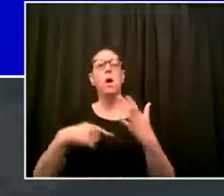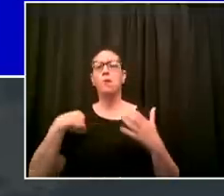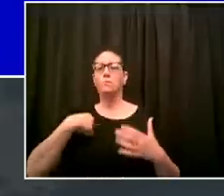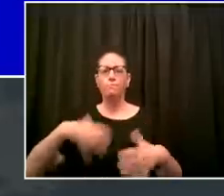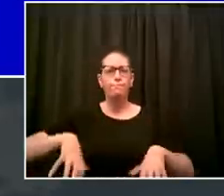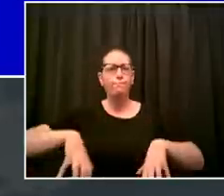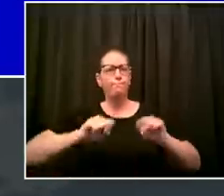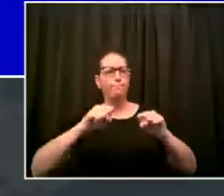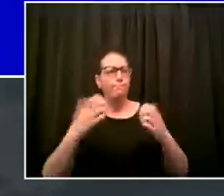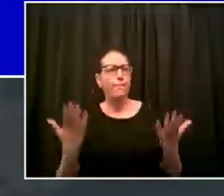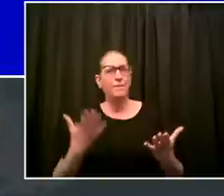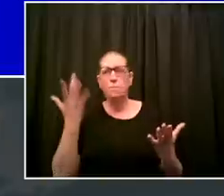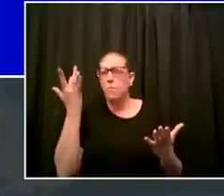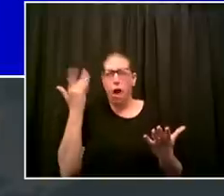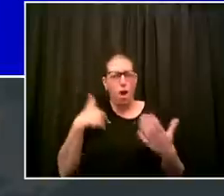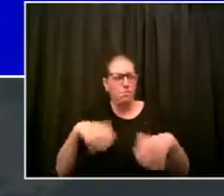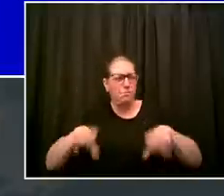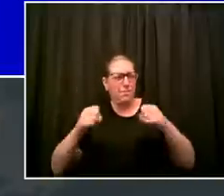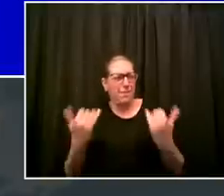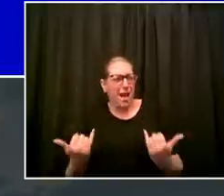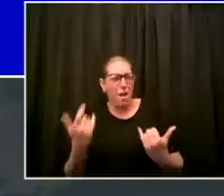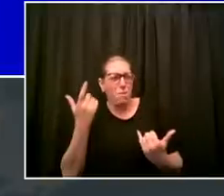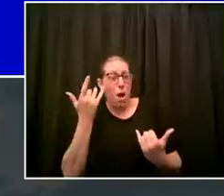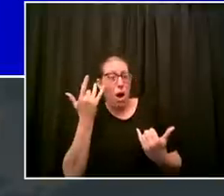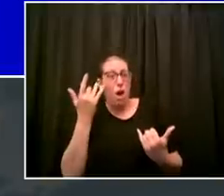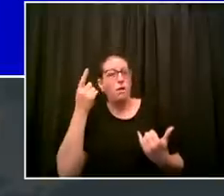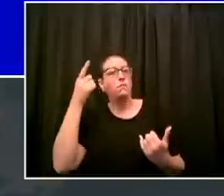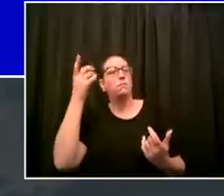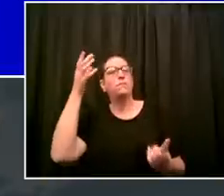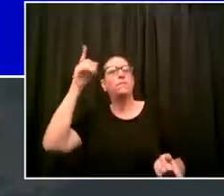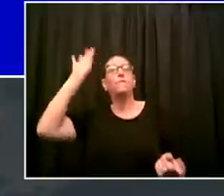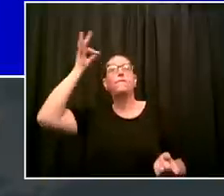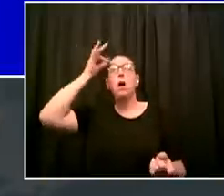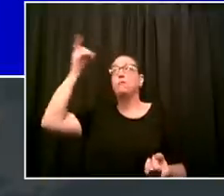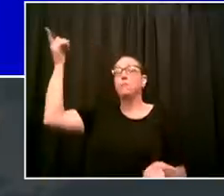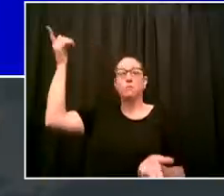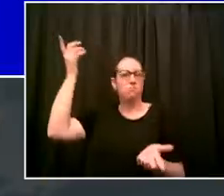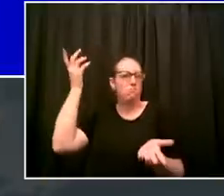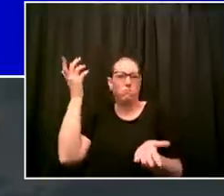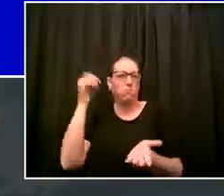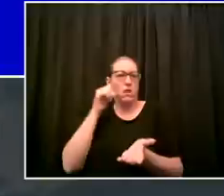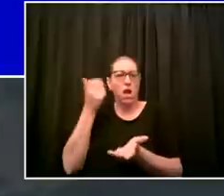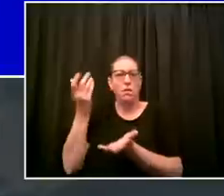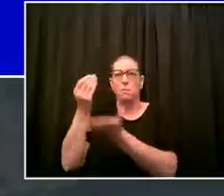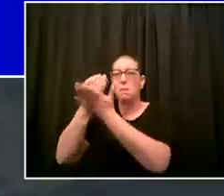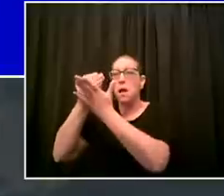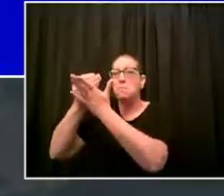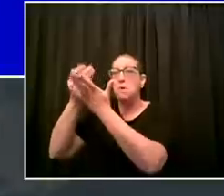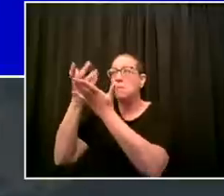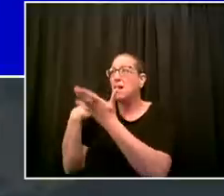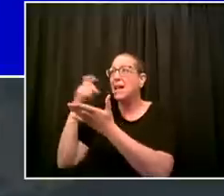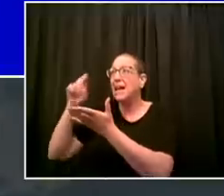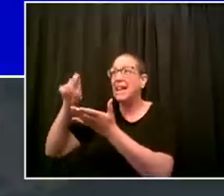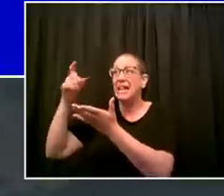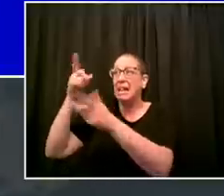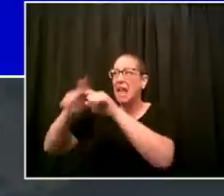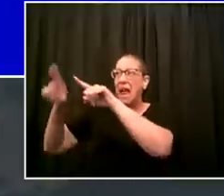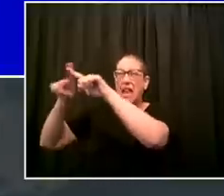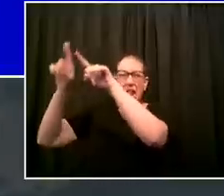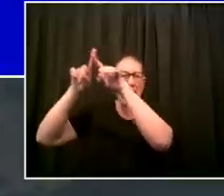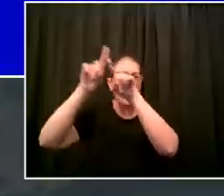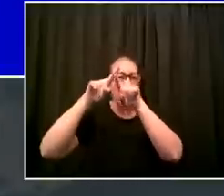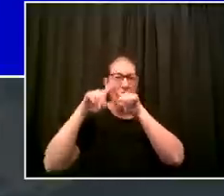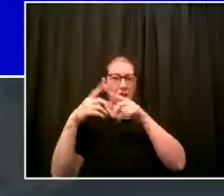apart before our very eyes and it was shocking honestly in the beginning of march to see supplies that we had depended on previously